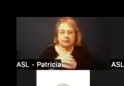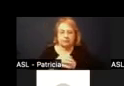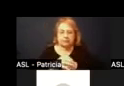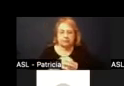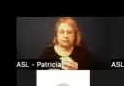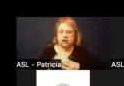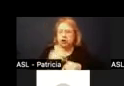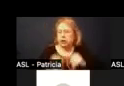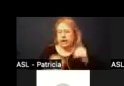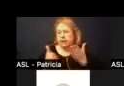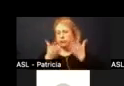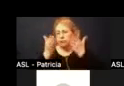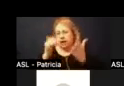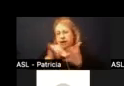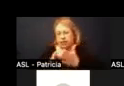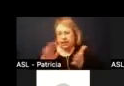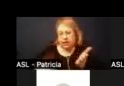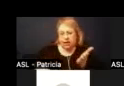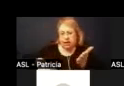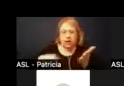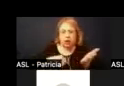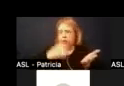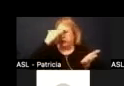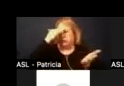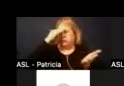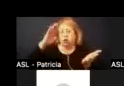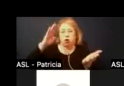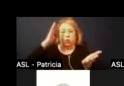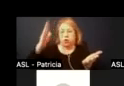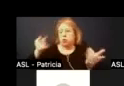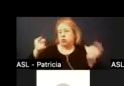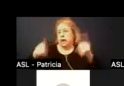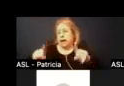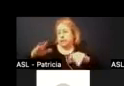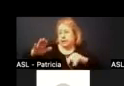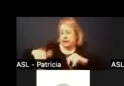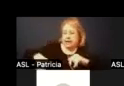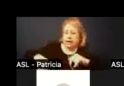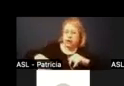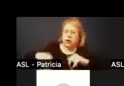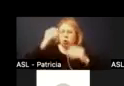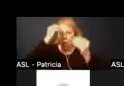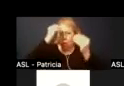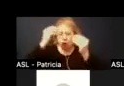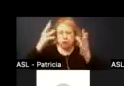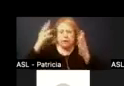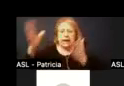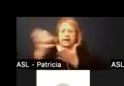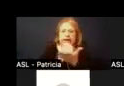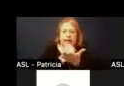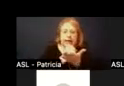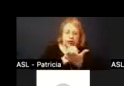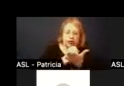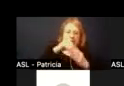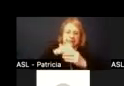some of that so in some cases you know we don't know the outcome yet or the data uh collection is in progress or actually we are able to